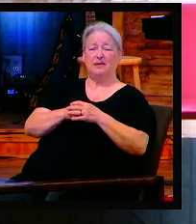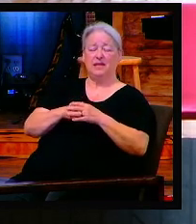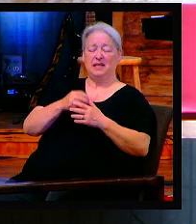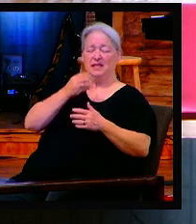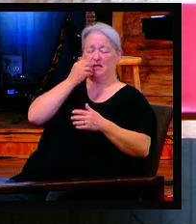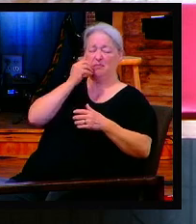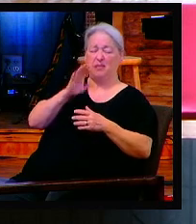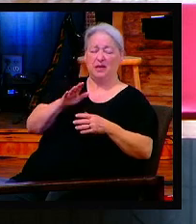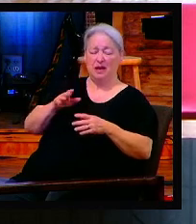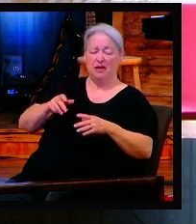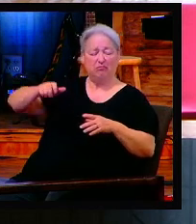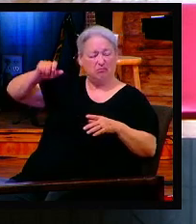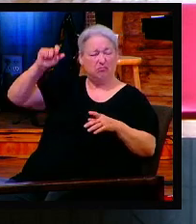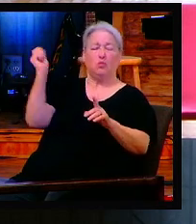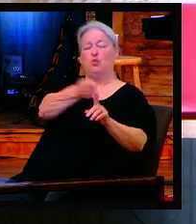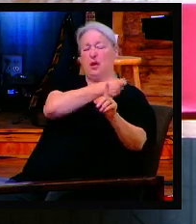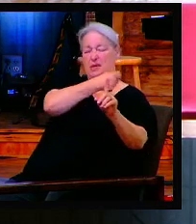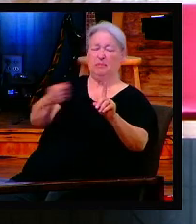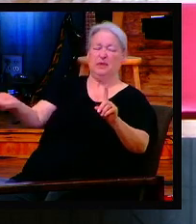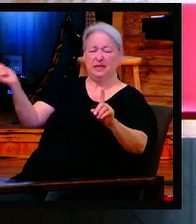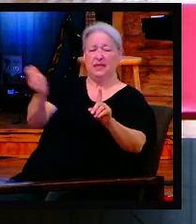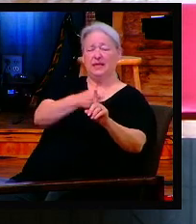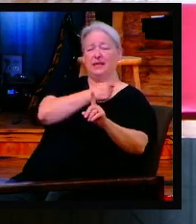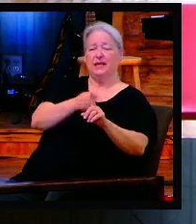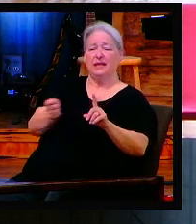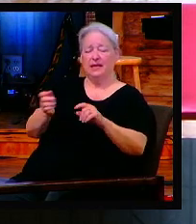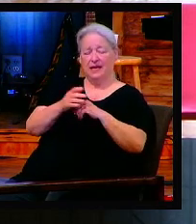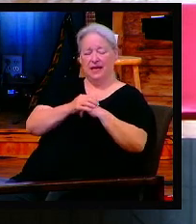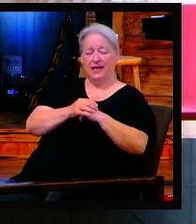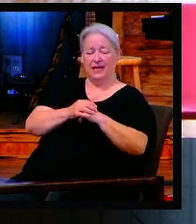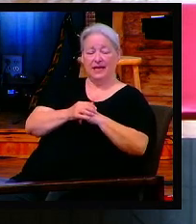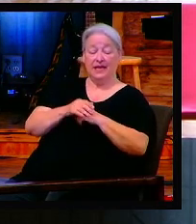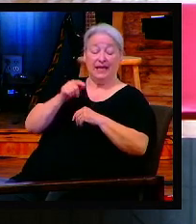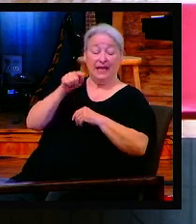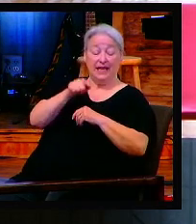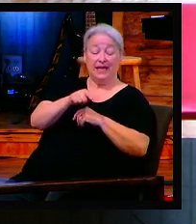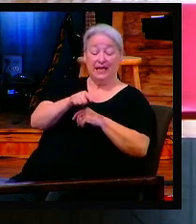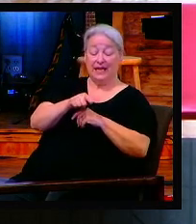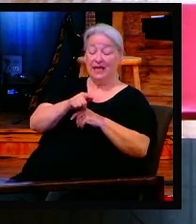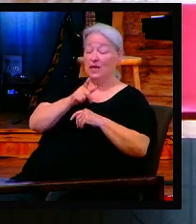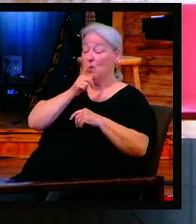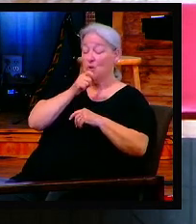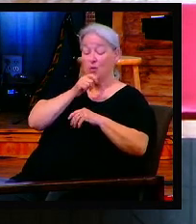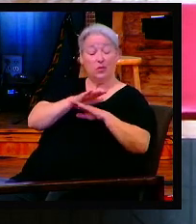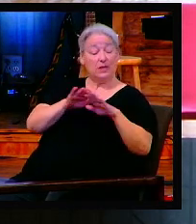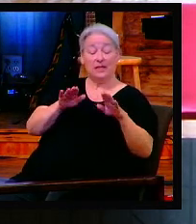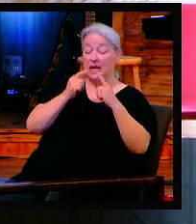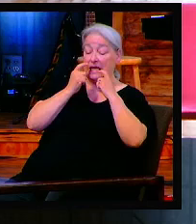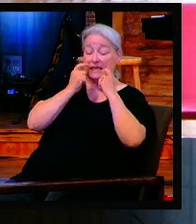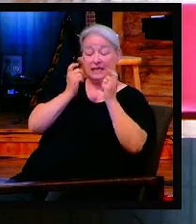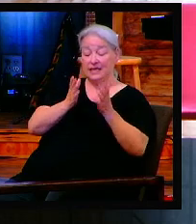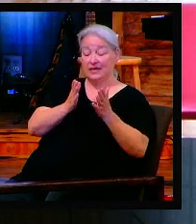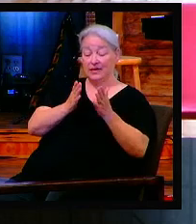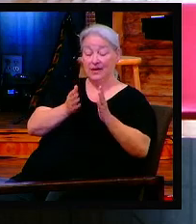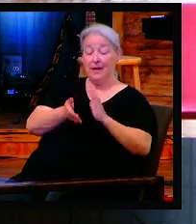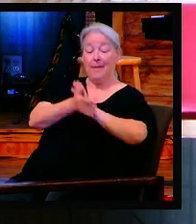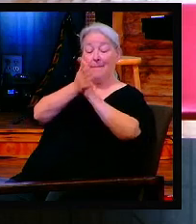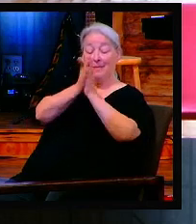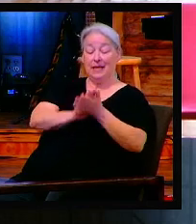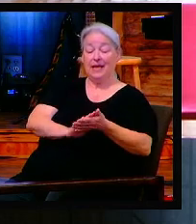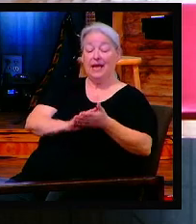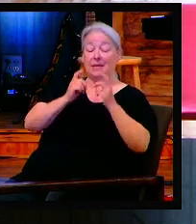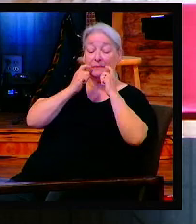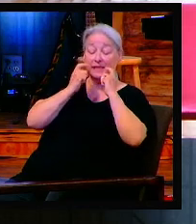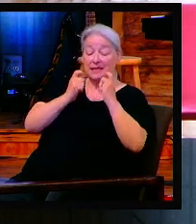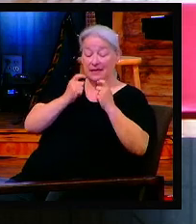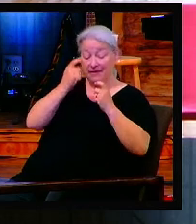He said, he who knew no sin became sin for us so that we might not die. If you believe that, say amen. And what was the curse